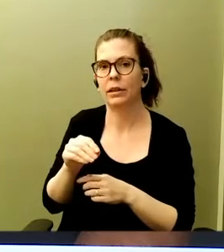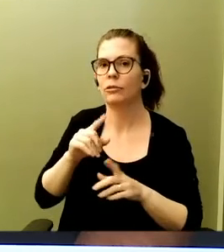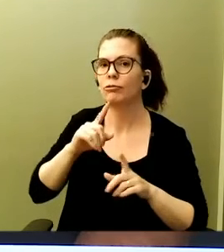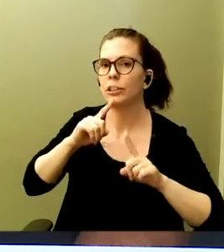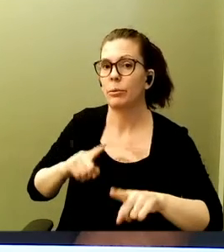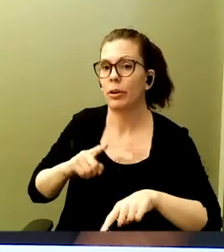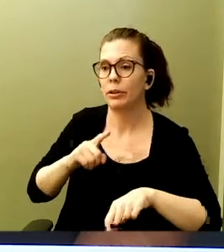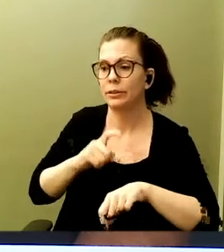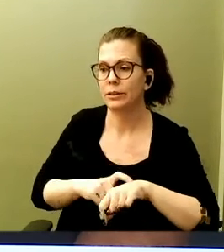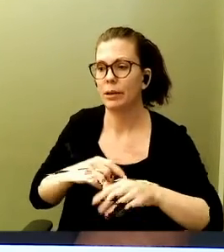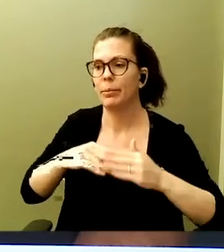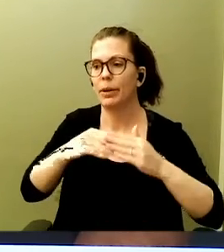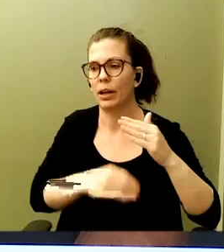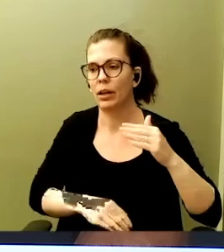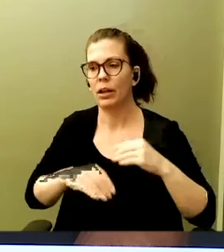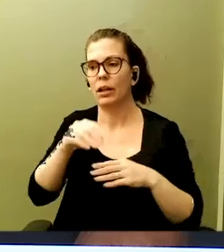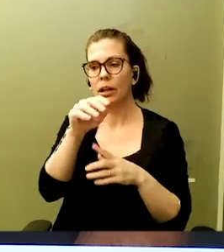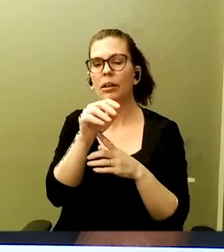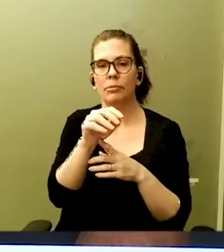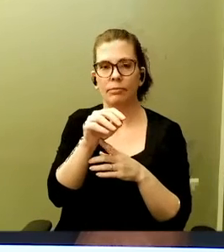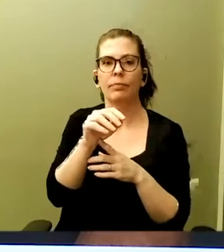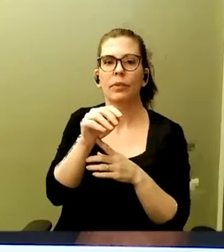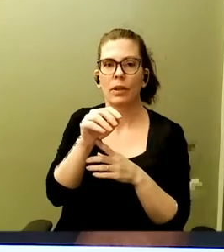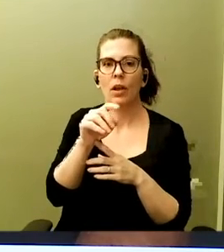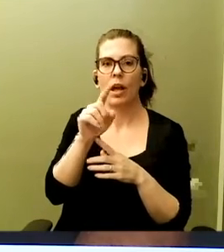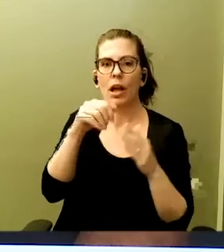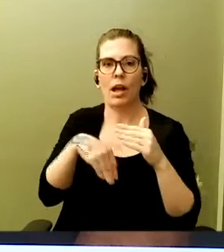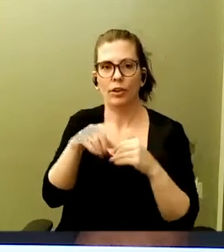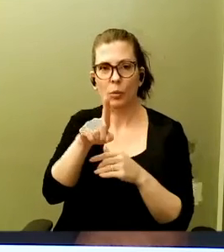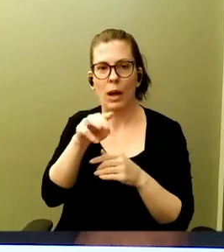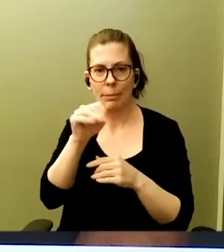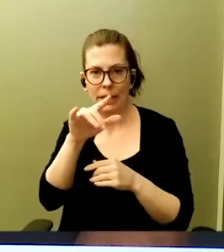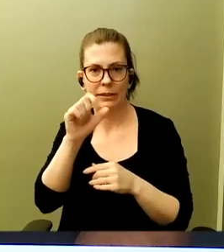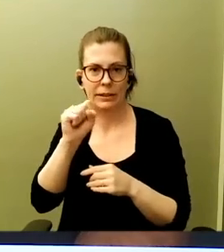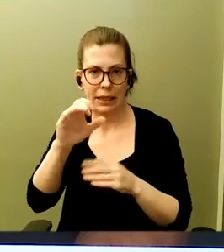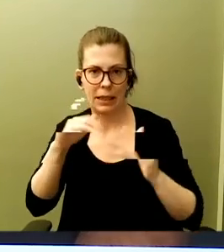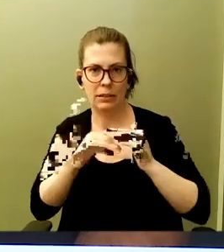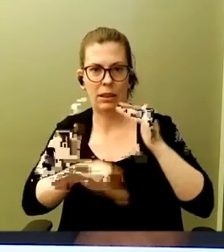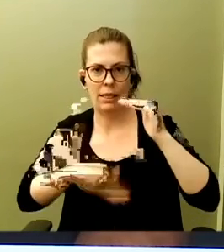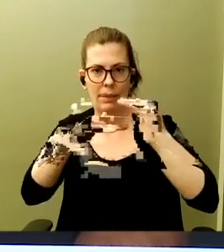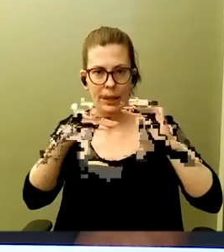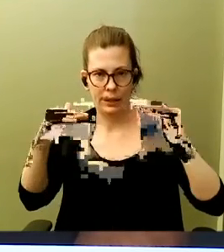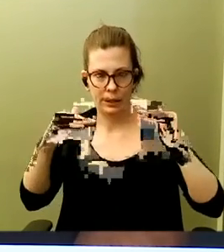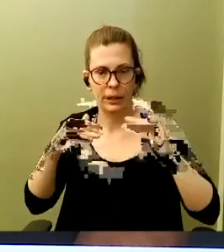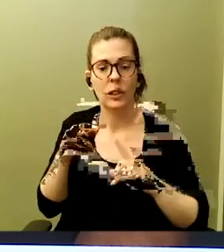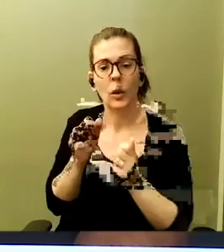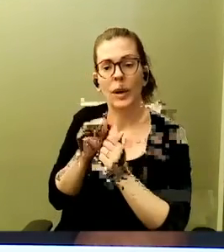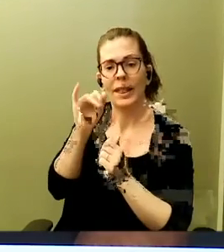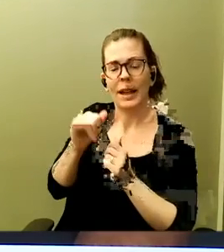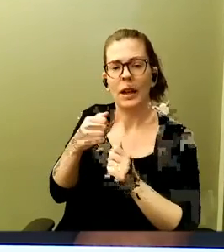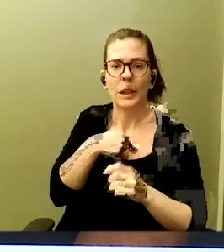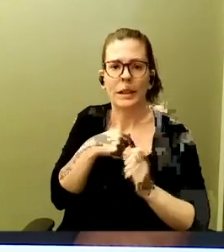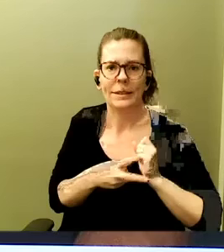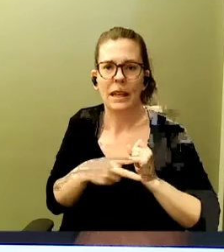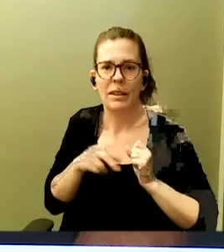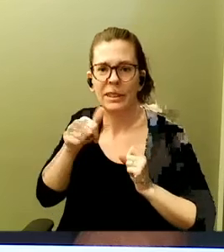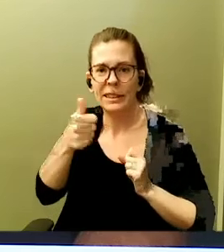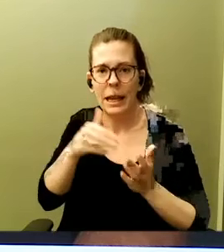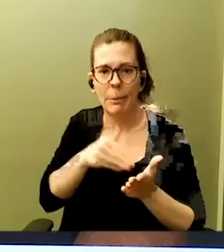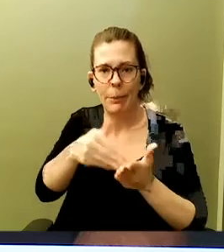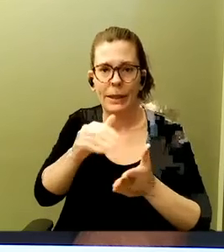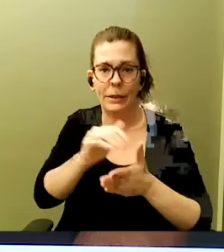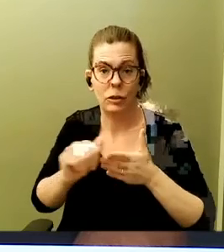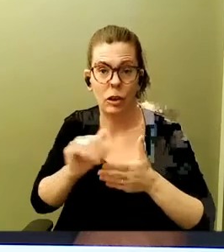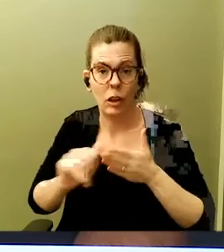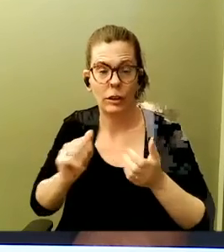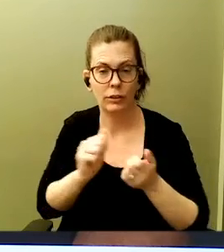one millisecond threshold. So with this, we demonstrate that we can save $10 million over comparable open source